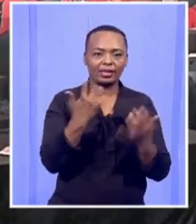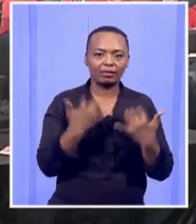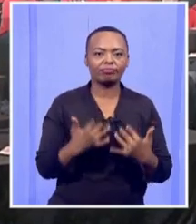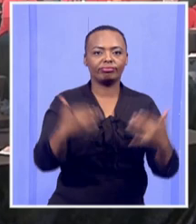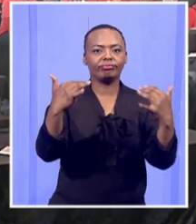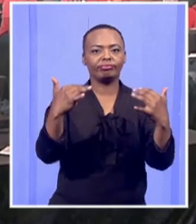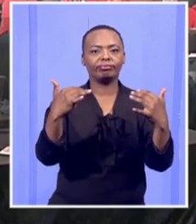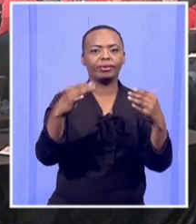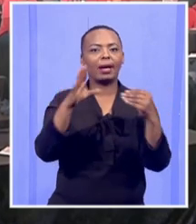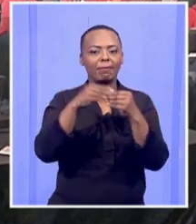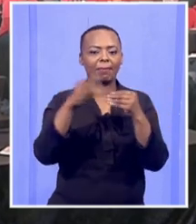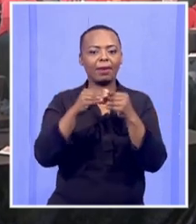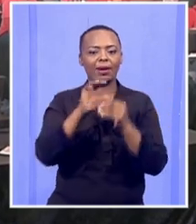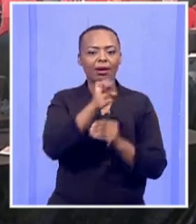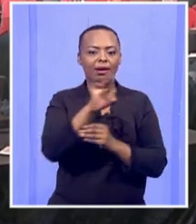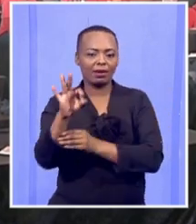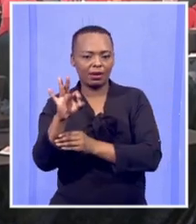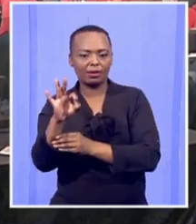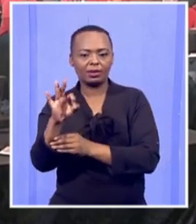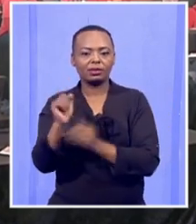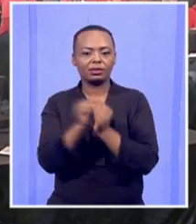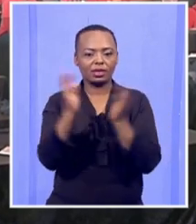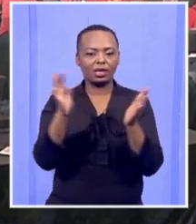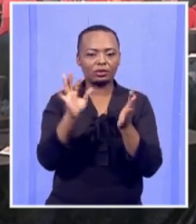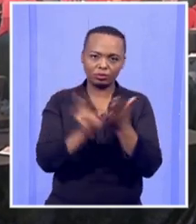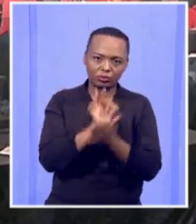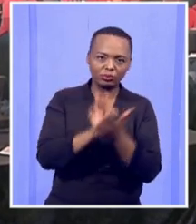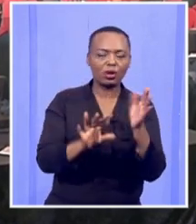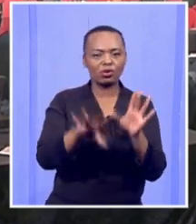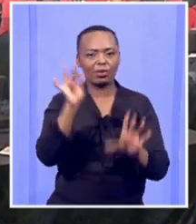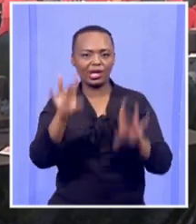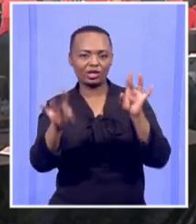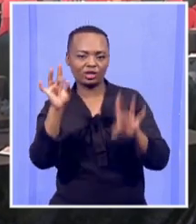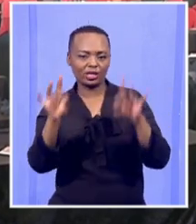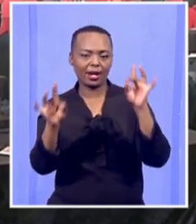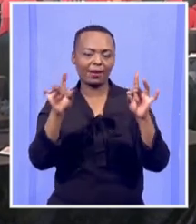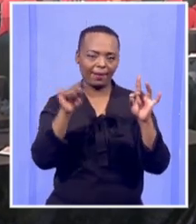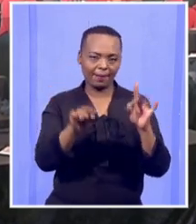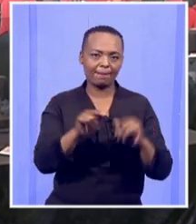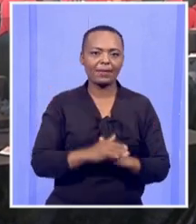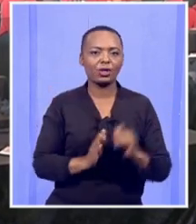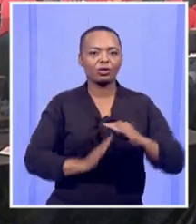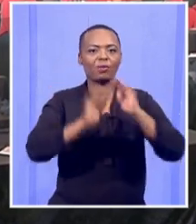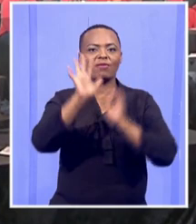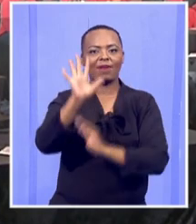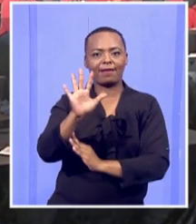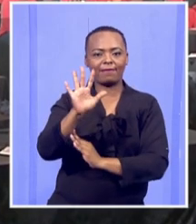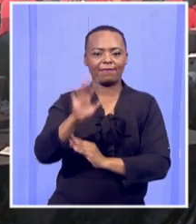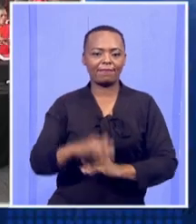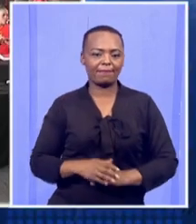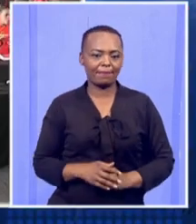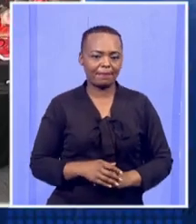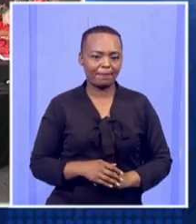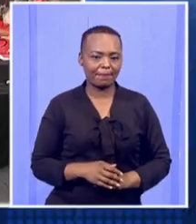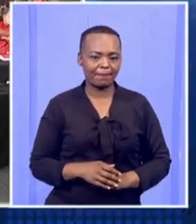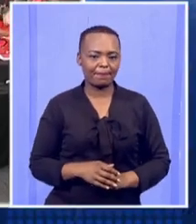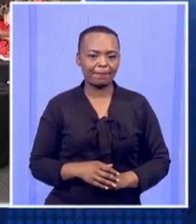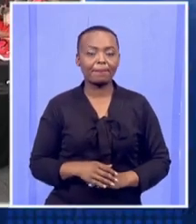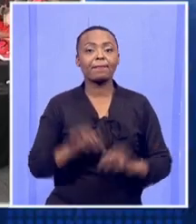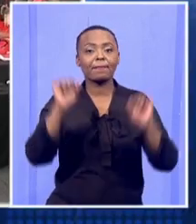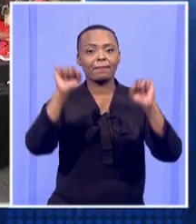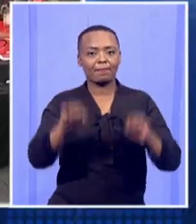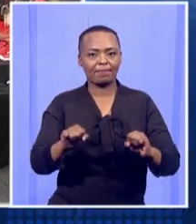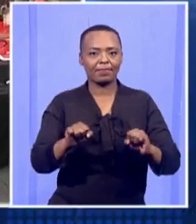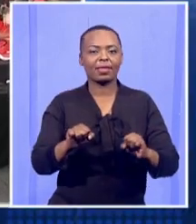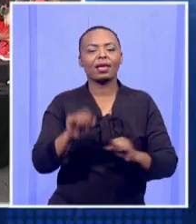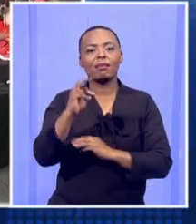start to get into the nominations and also elect the top five. All right, Makala,